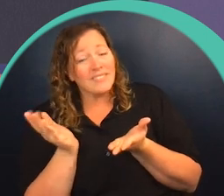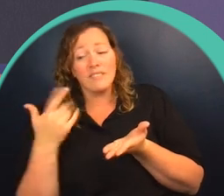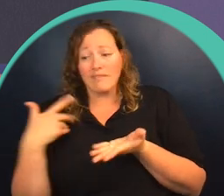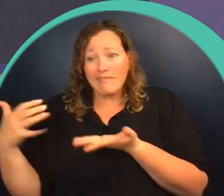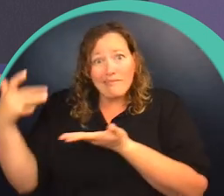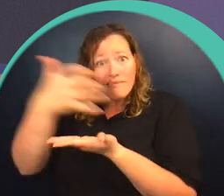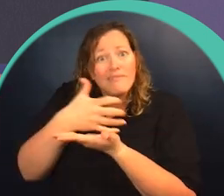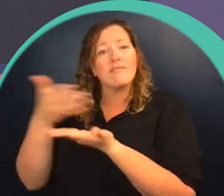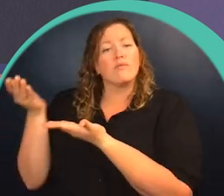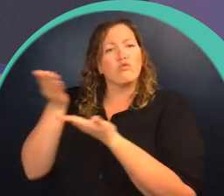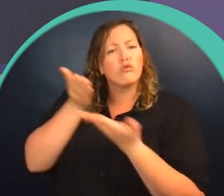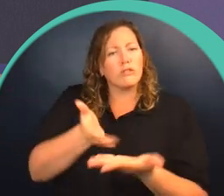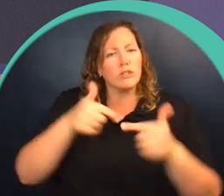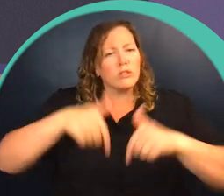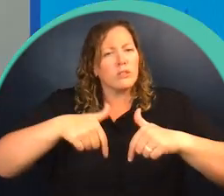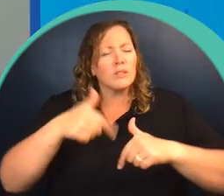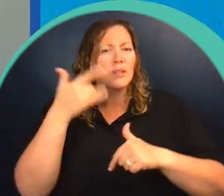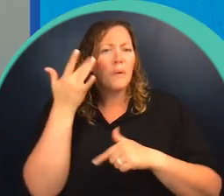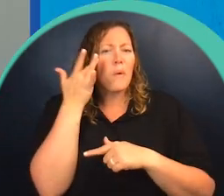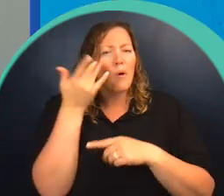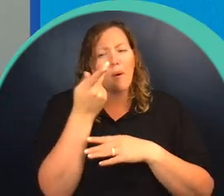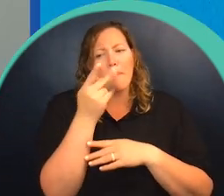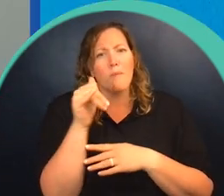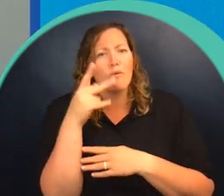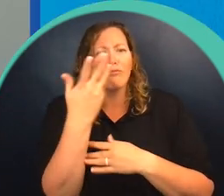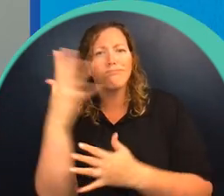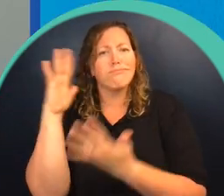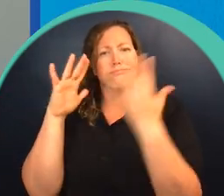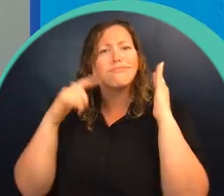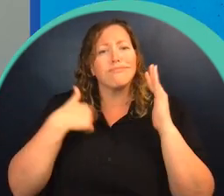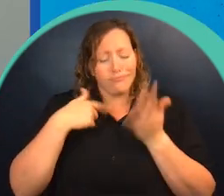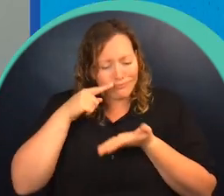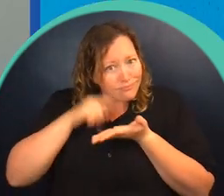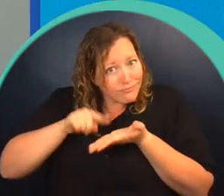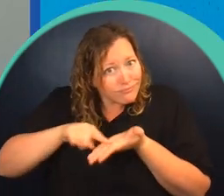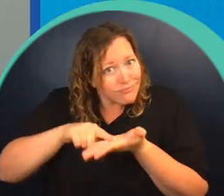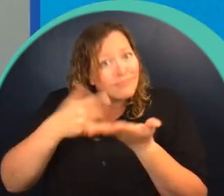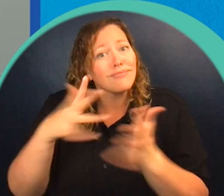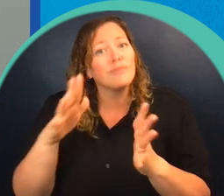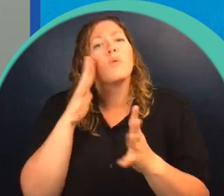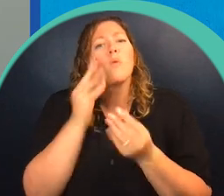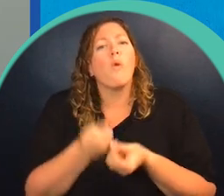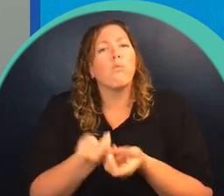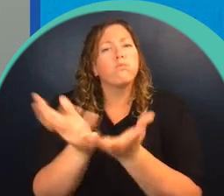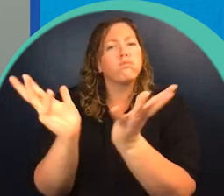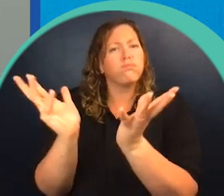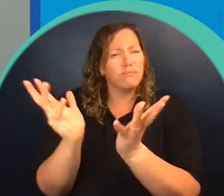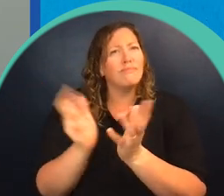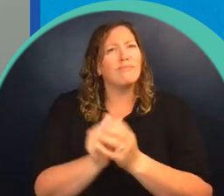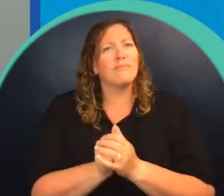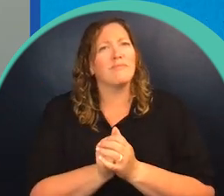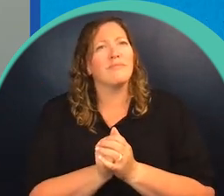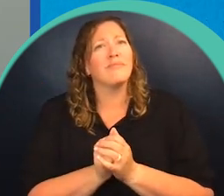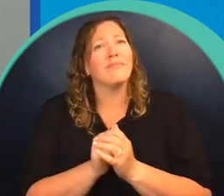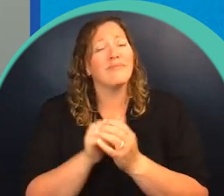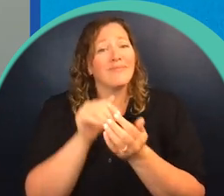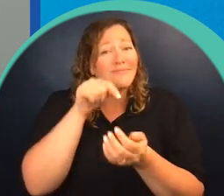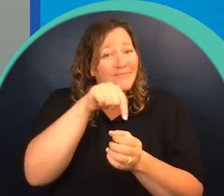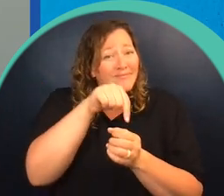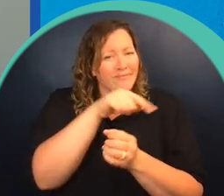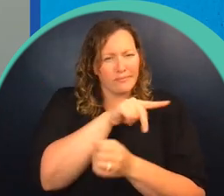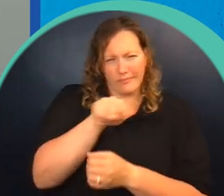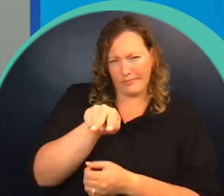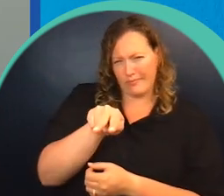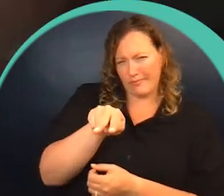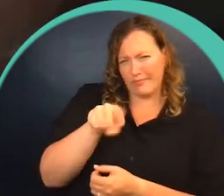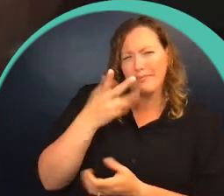brought them to the park to collect information. The police officer nodded and asked if he could see one of my bats. I held up